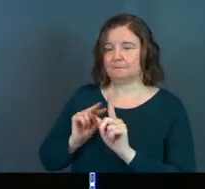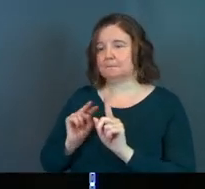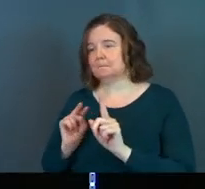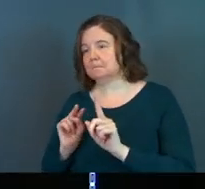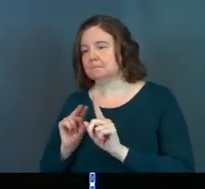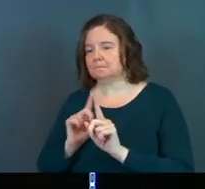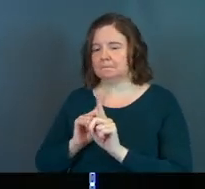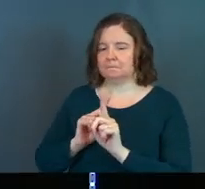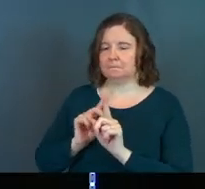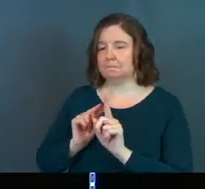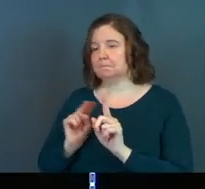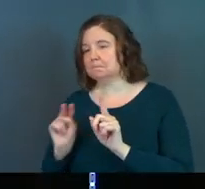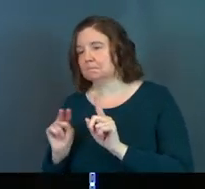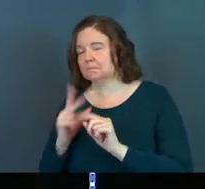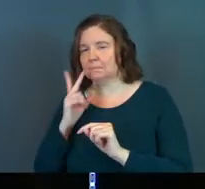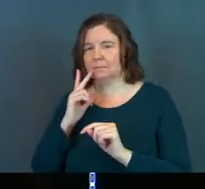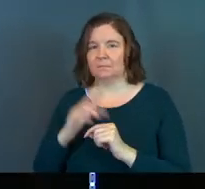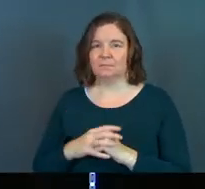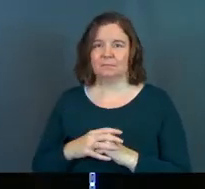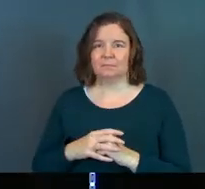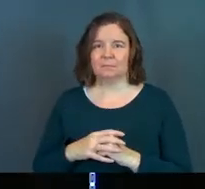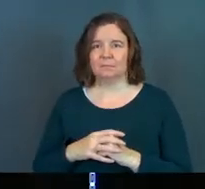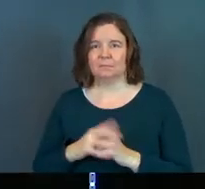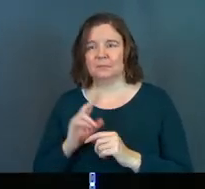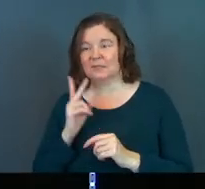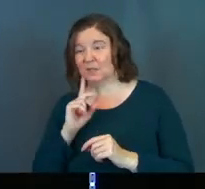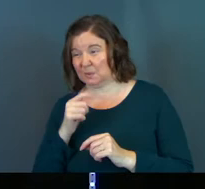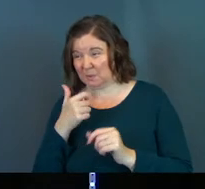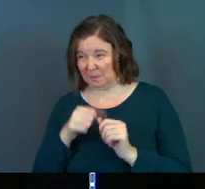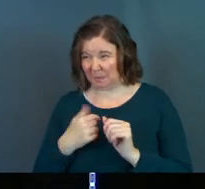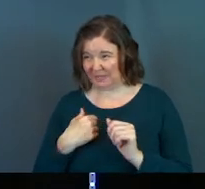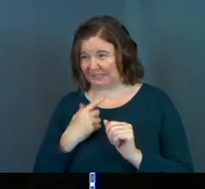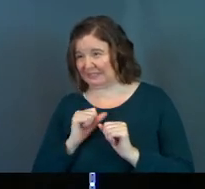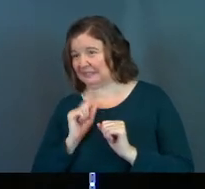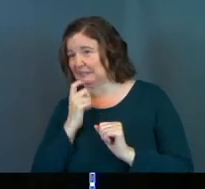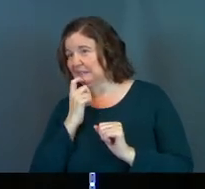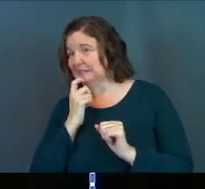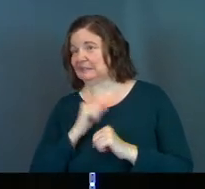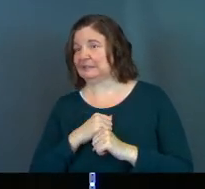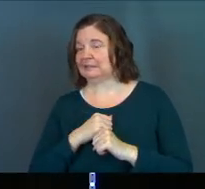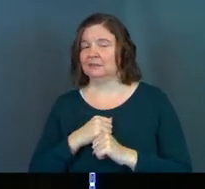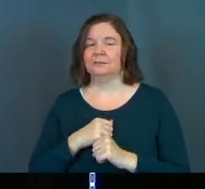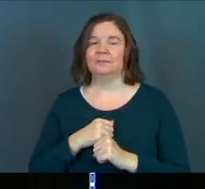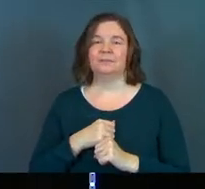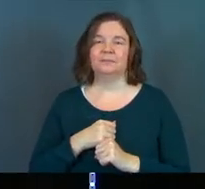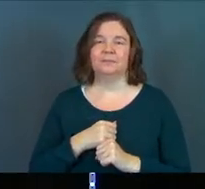kind of leaning over to see if Jesus is looking his way every now and then, like, does he remember? You know?